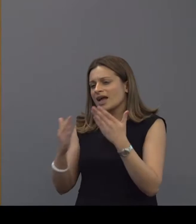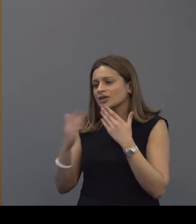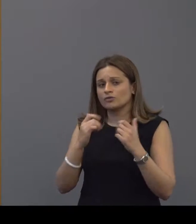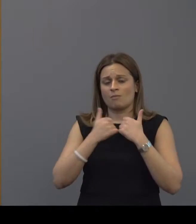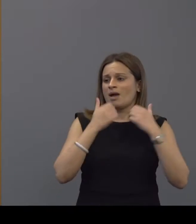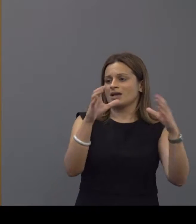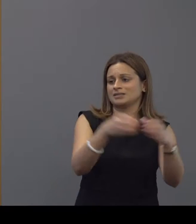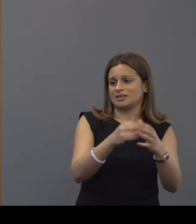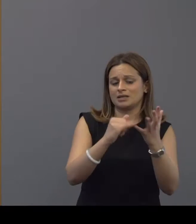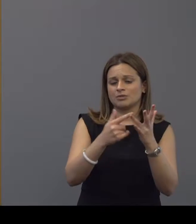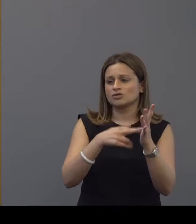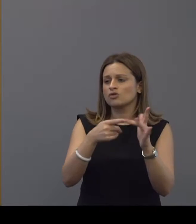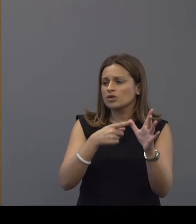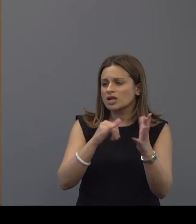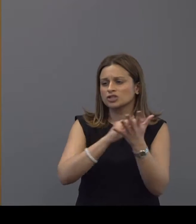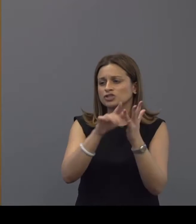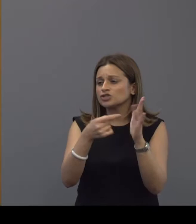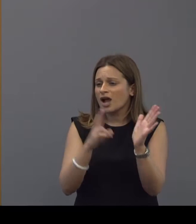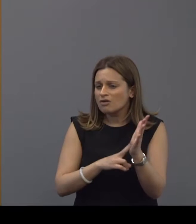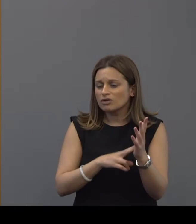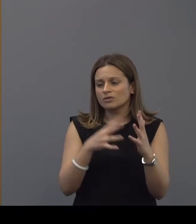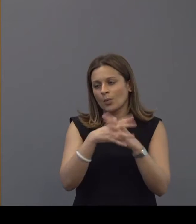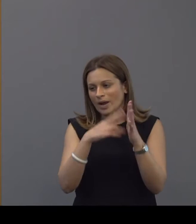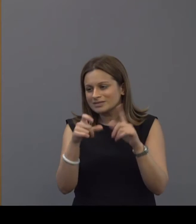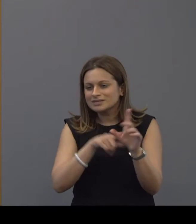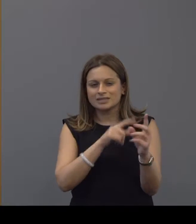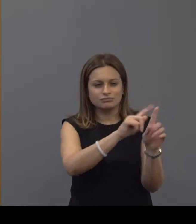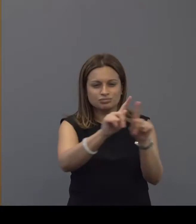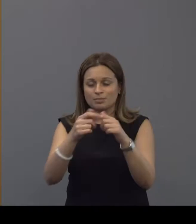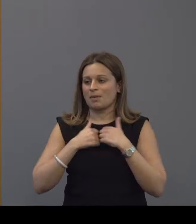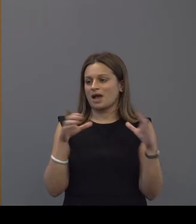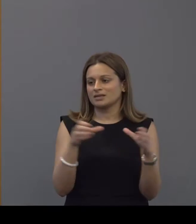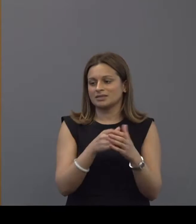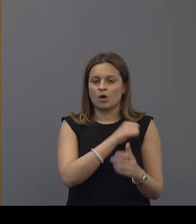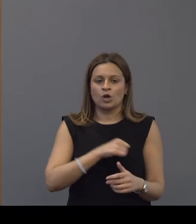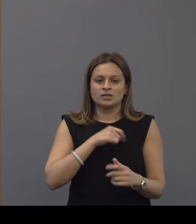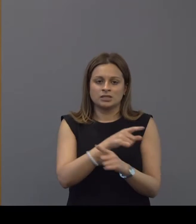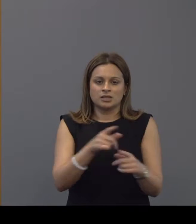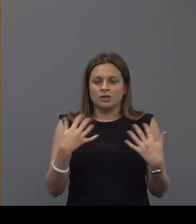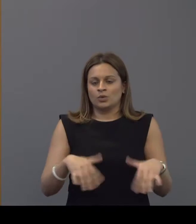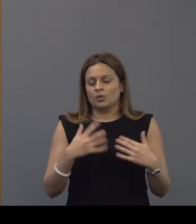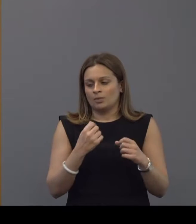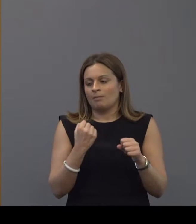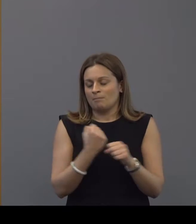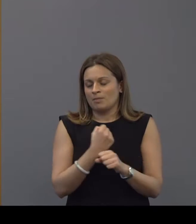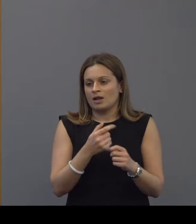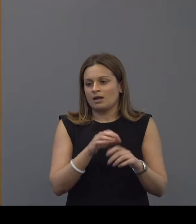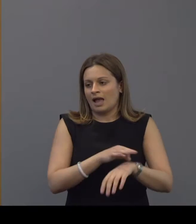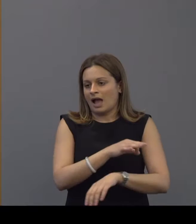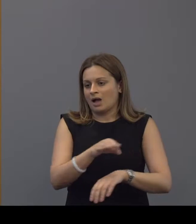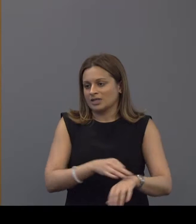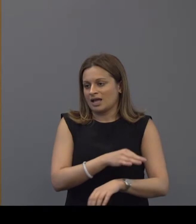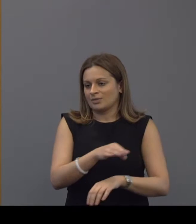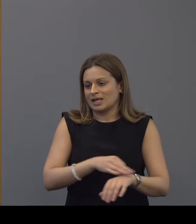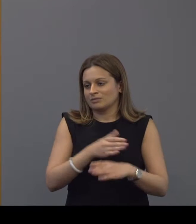to my team to sonia and to sharon um and wendy because honestly they've made an enormous difference the long hours